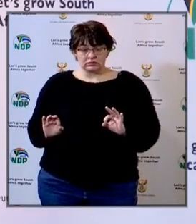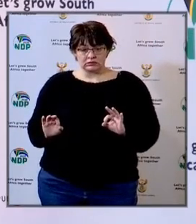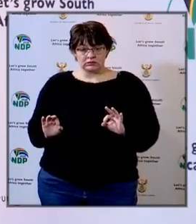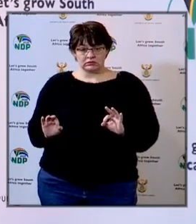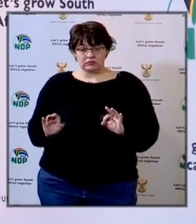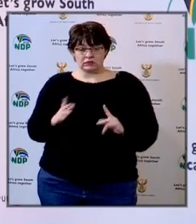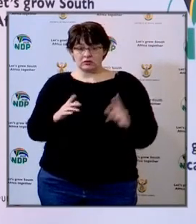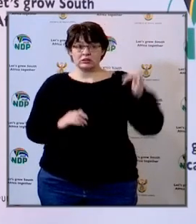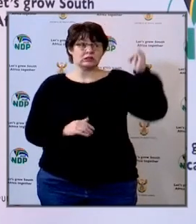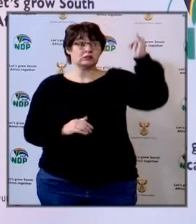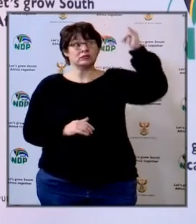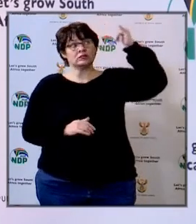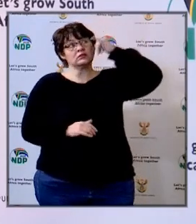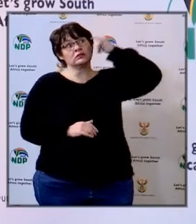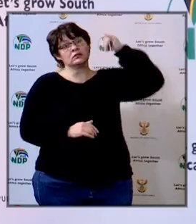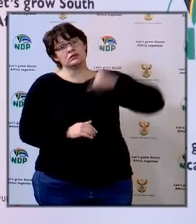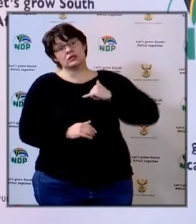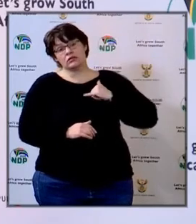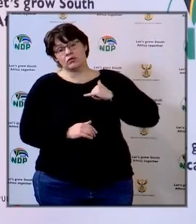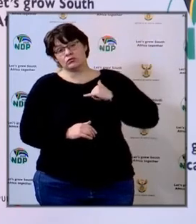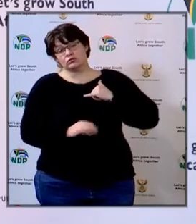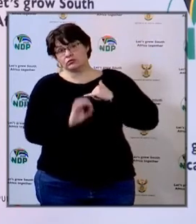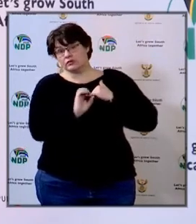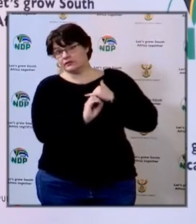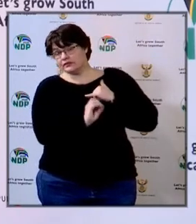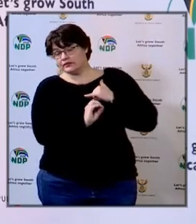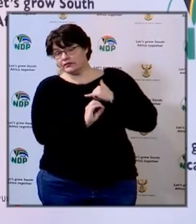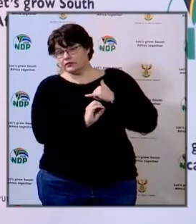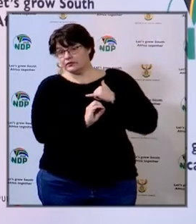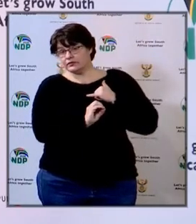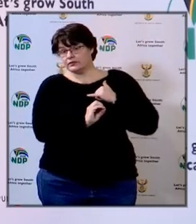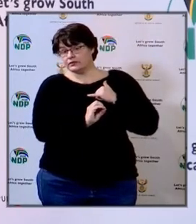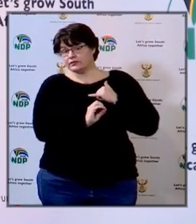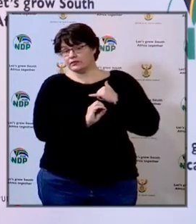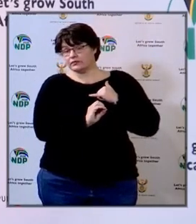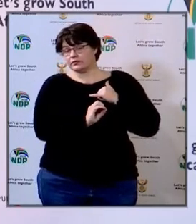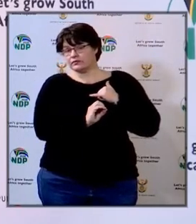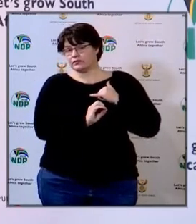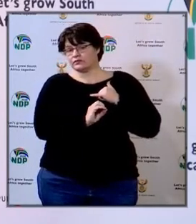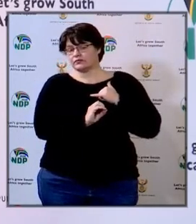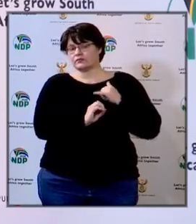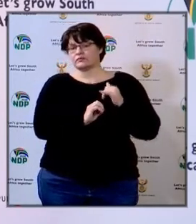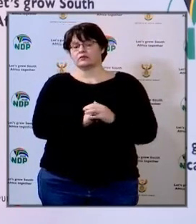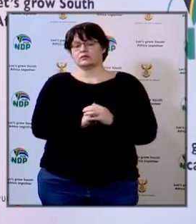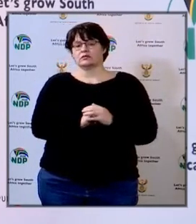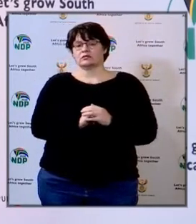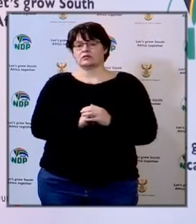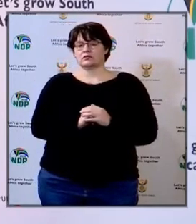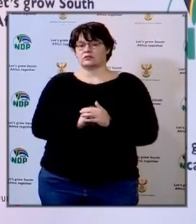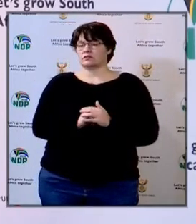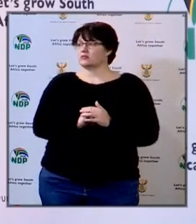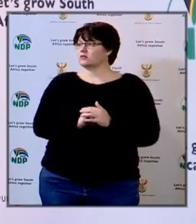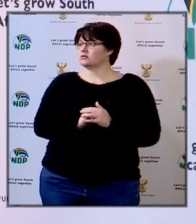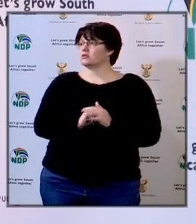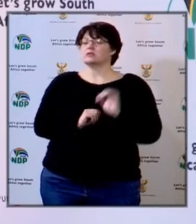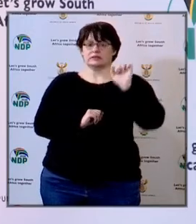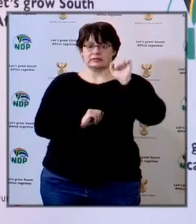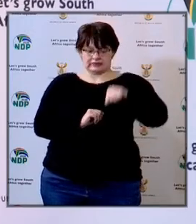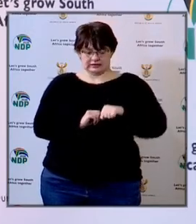have any phone calls up there that we can start with please give me an indication